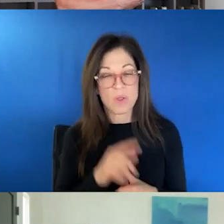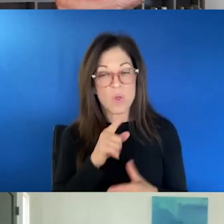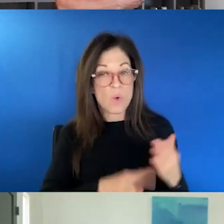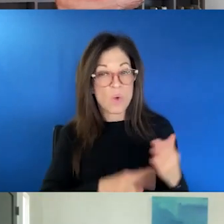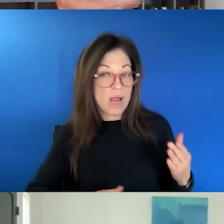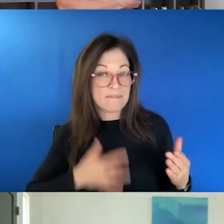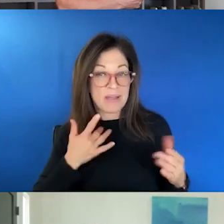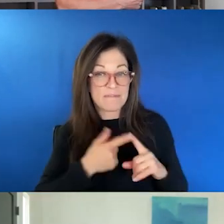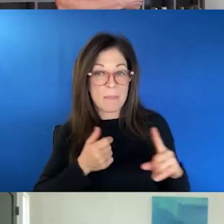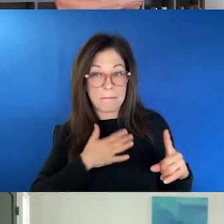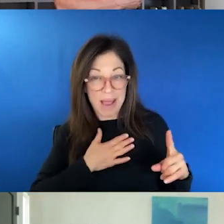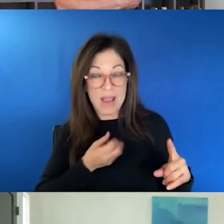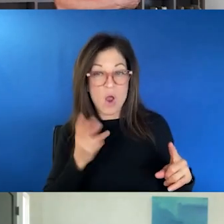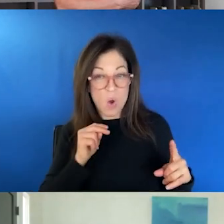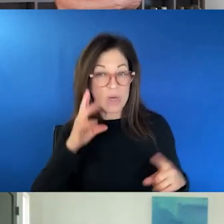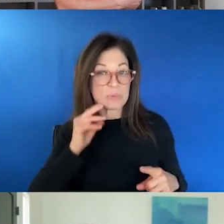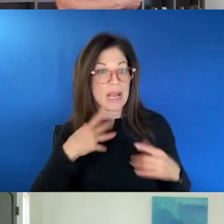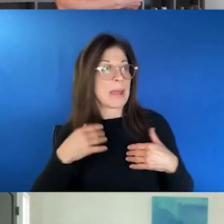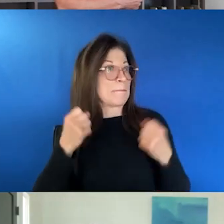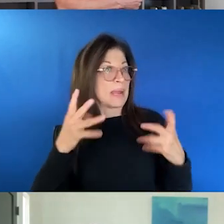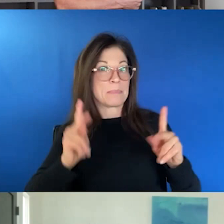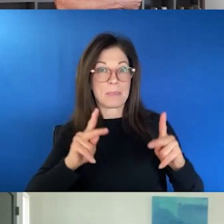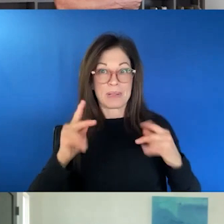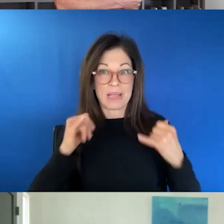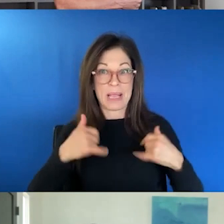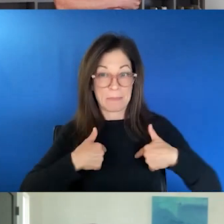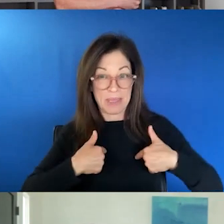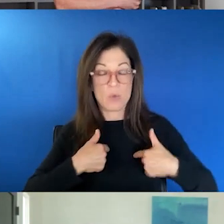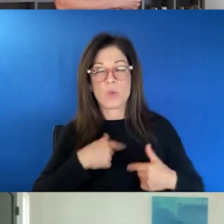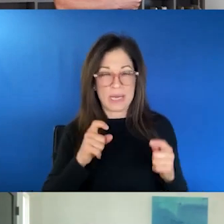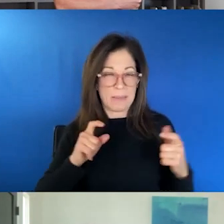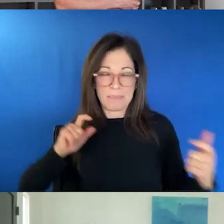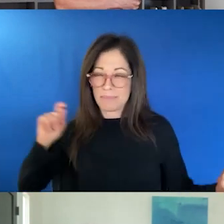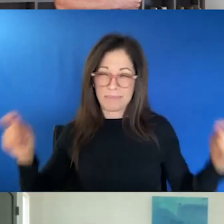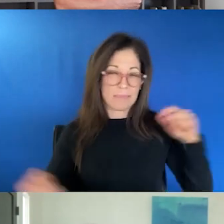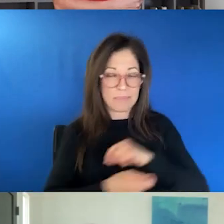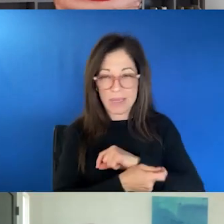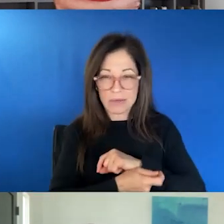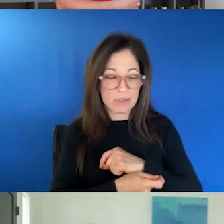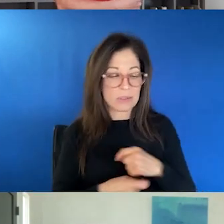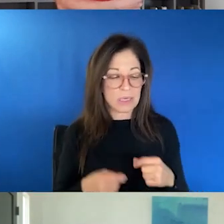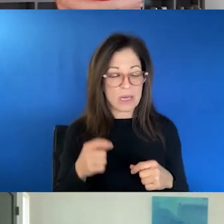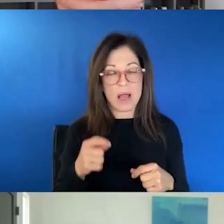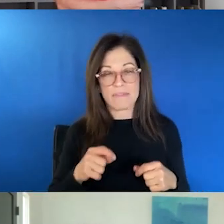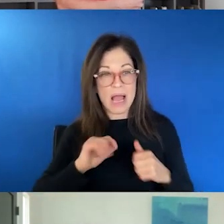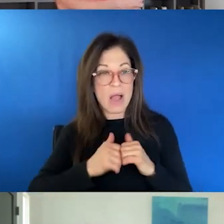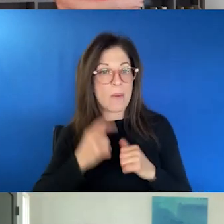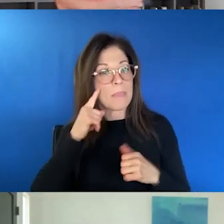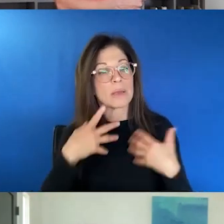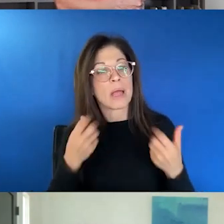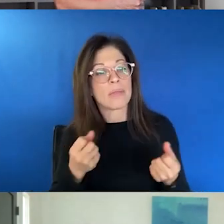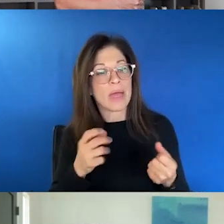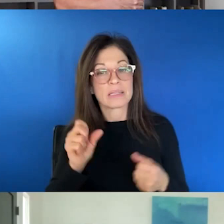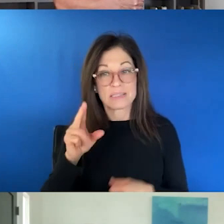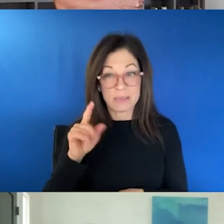my own experience and that of many of my peers is that we need a major whole scale transformation of how mental health and substance